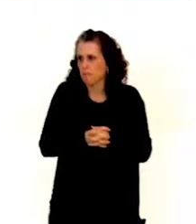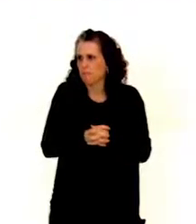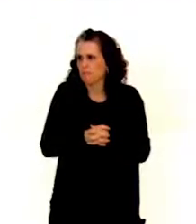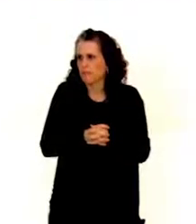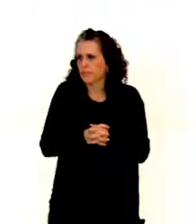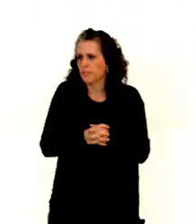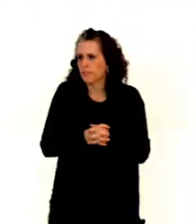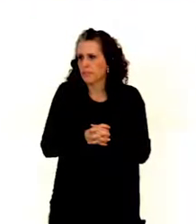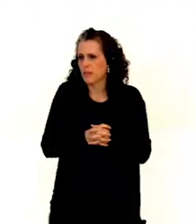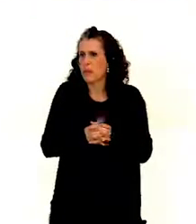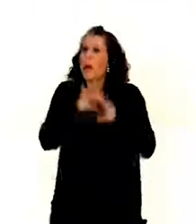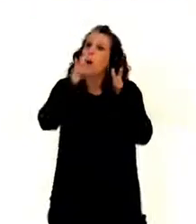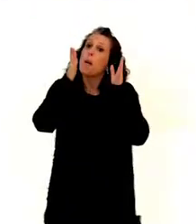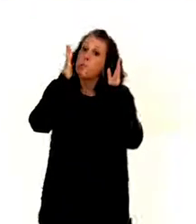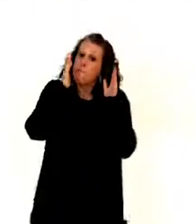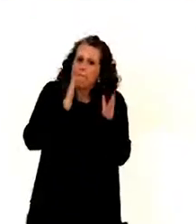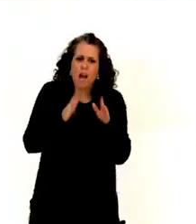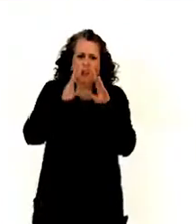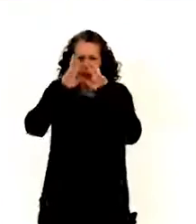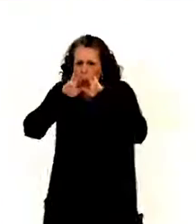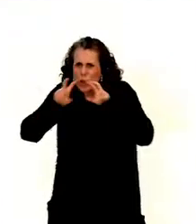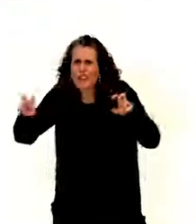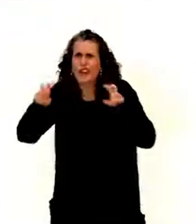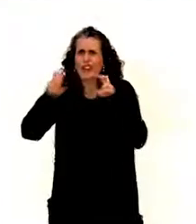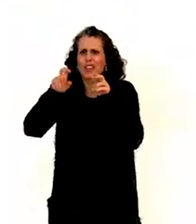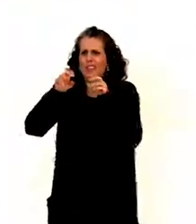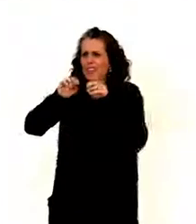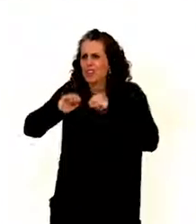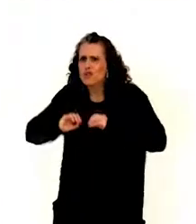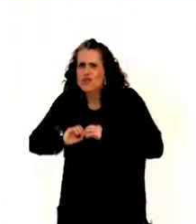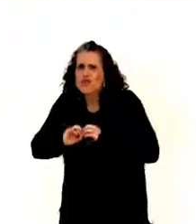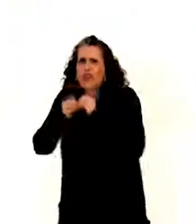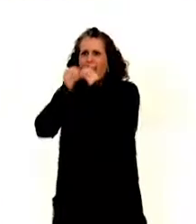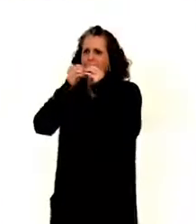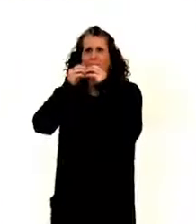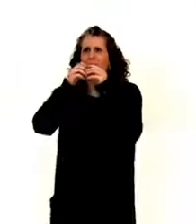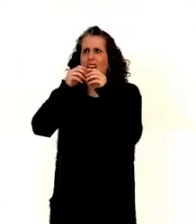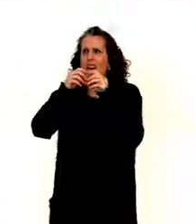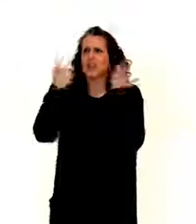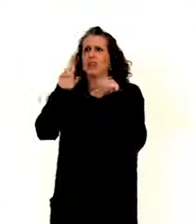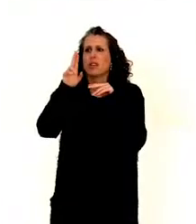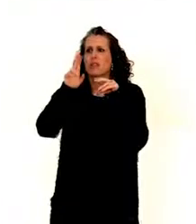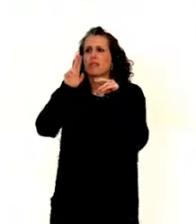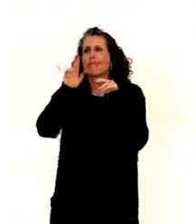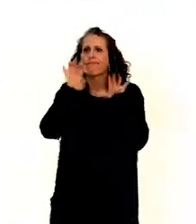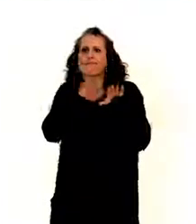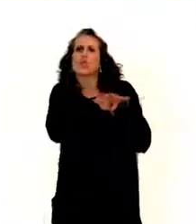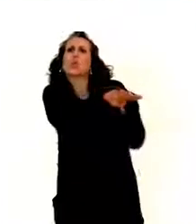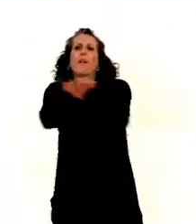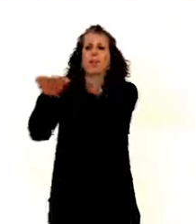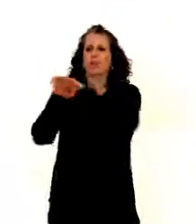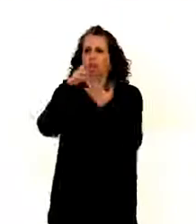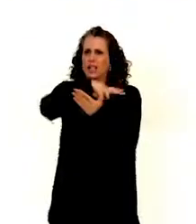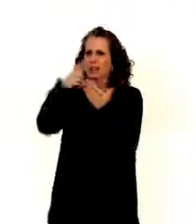important to develop, promote research and apply universal design. So all the newly